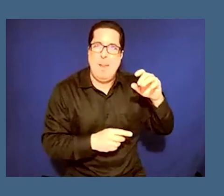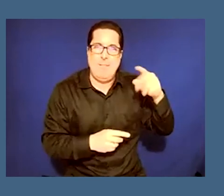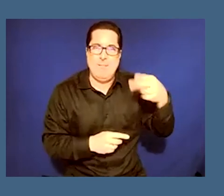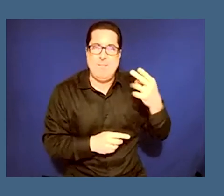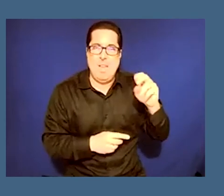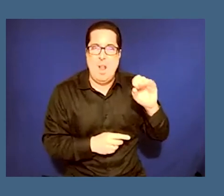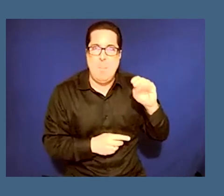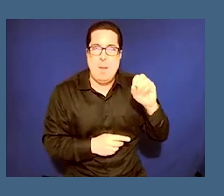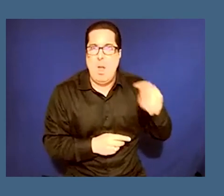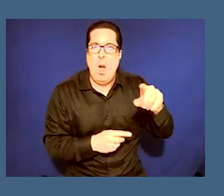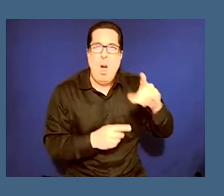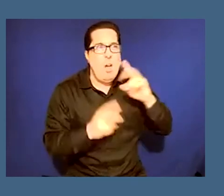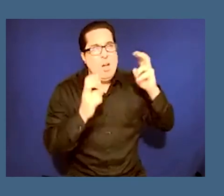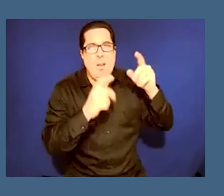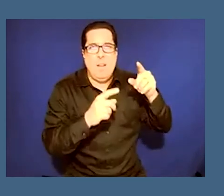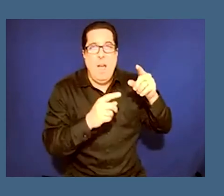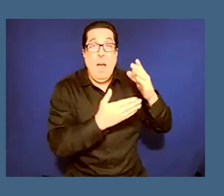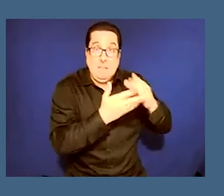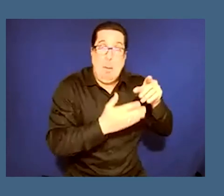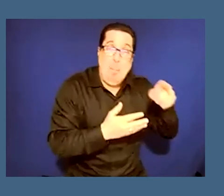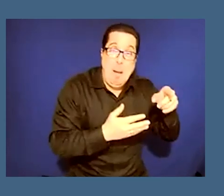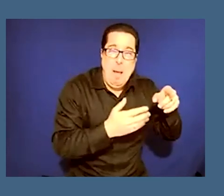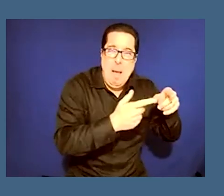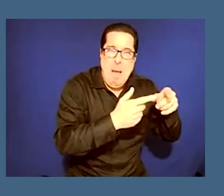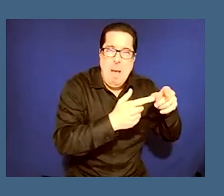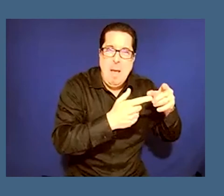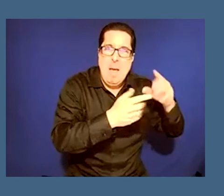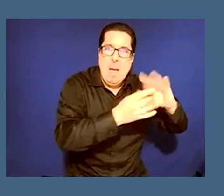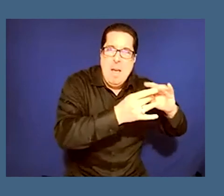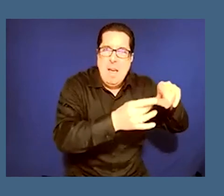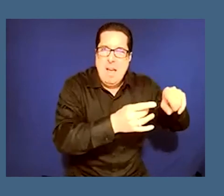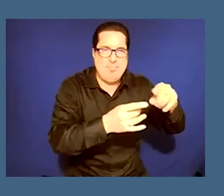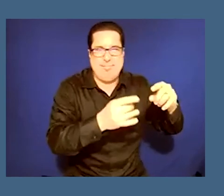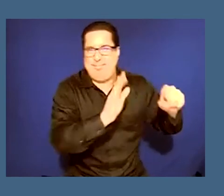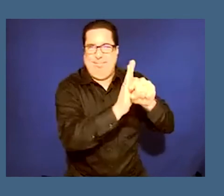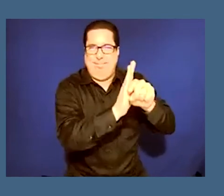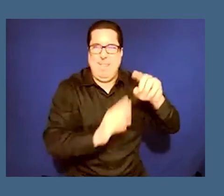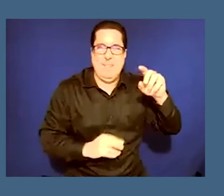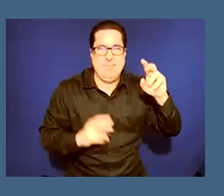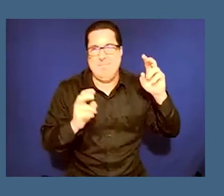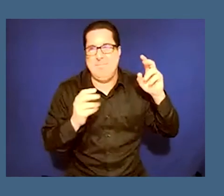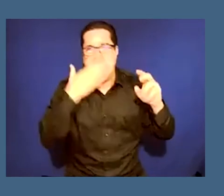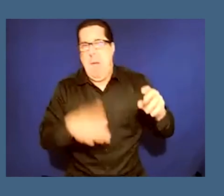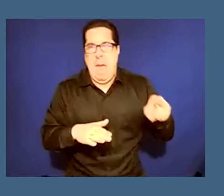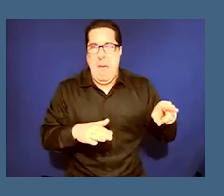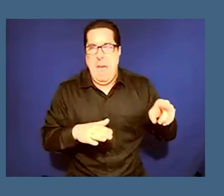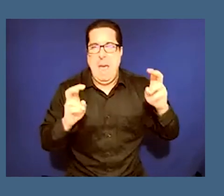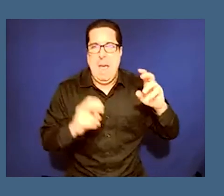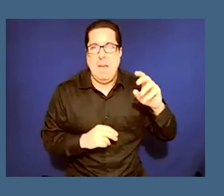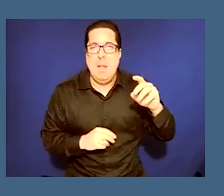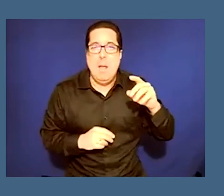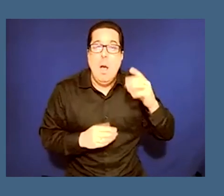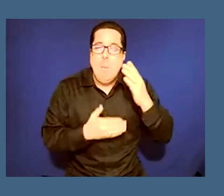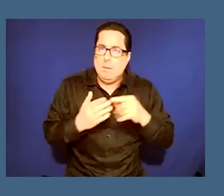then demonized in certain sectors and then a question came up last night well you know how long did it take to